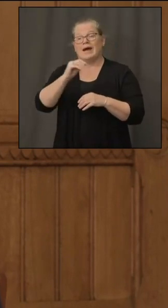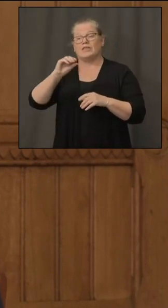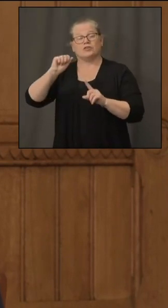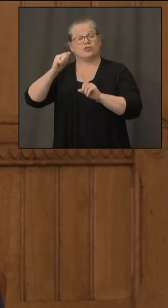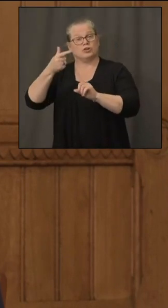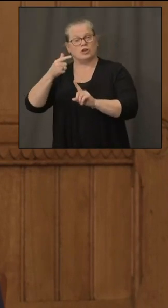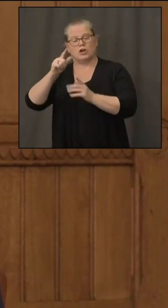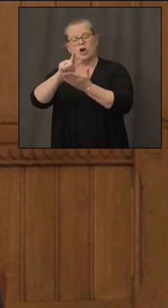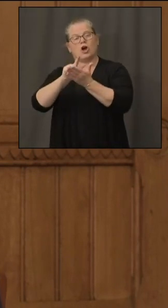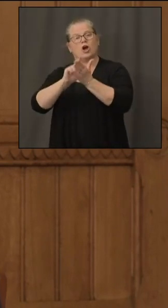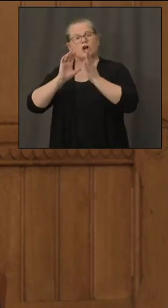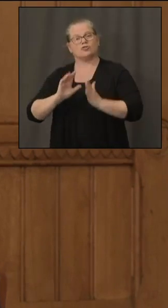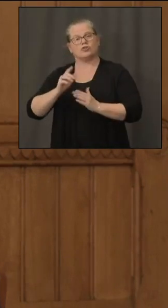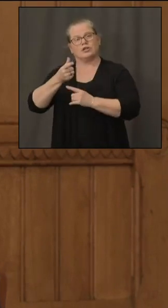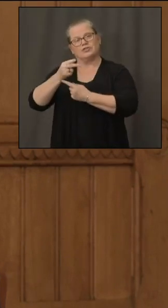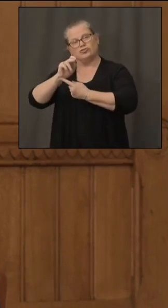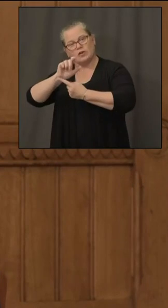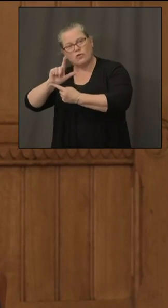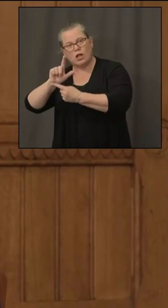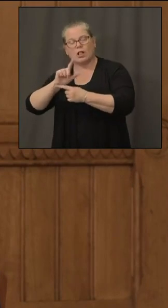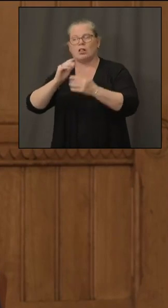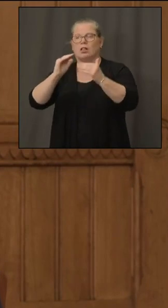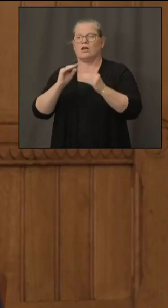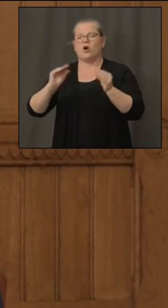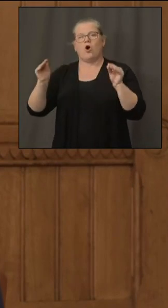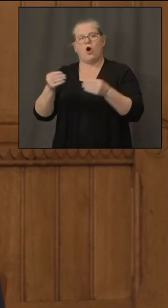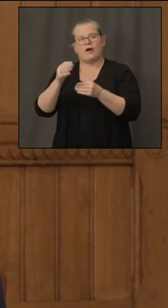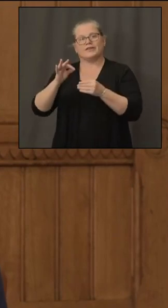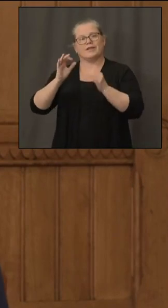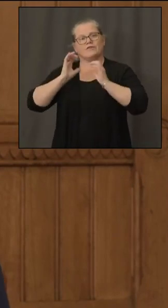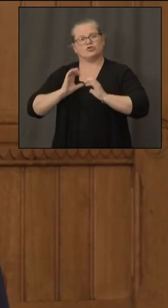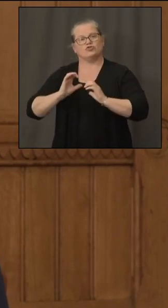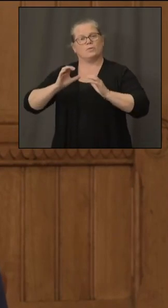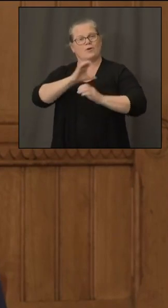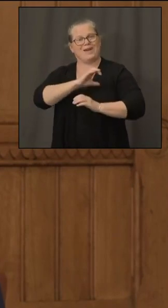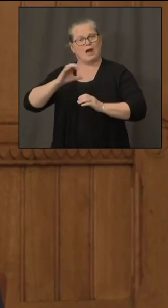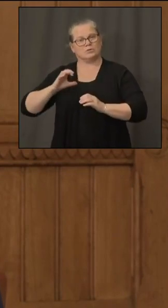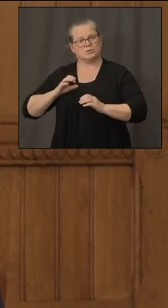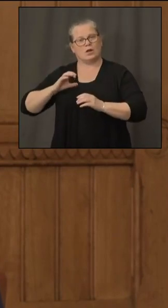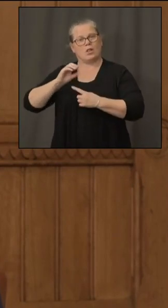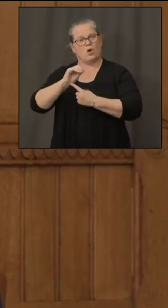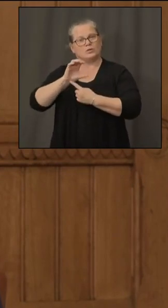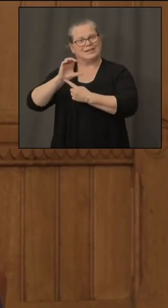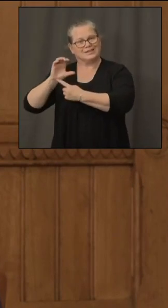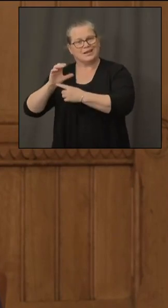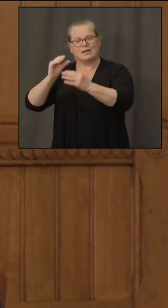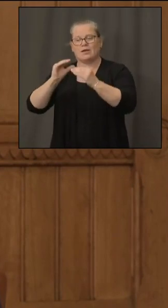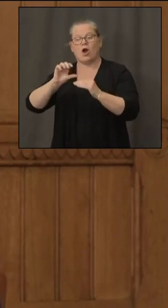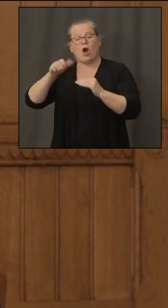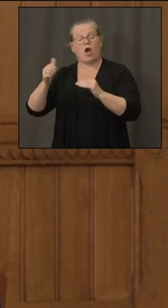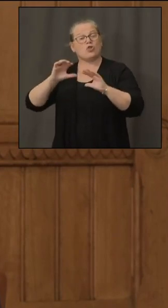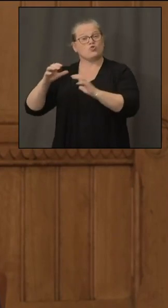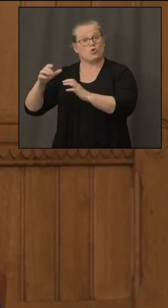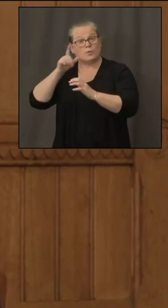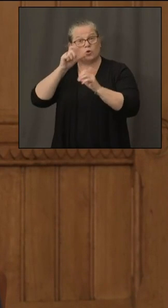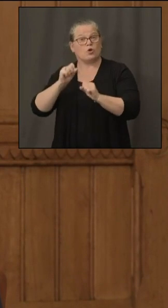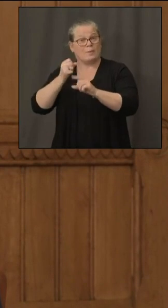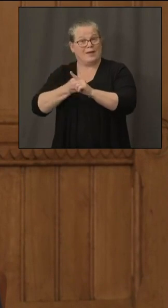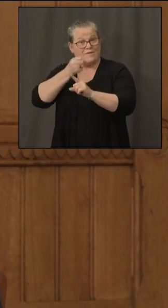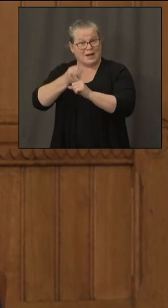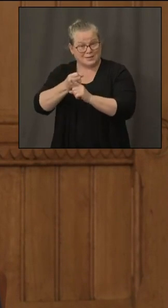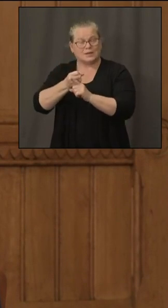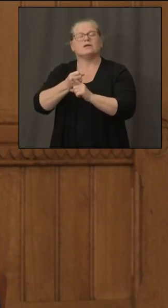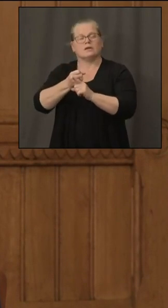general um and the office consumer council um and other participants and parties who are affected and so we look forward